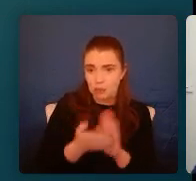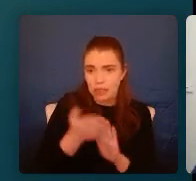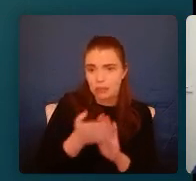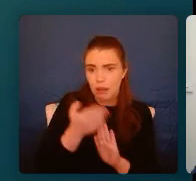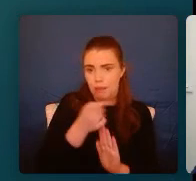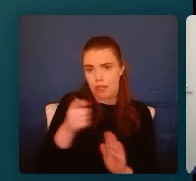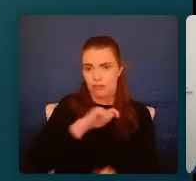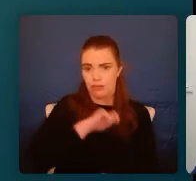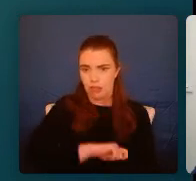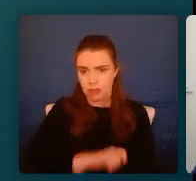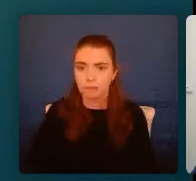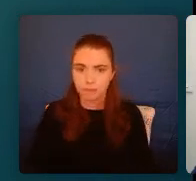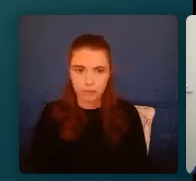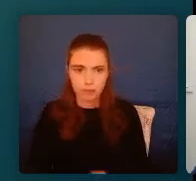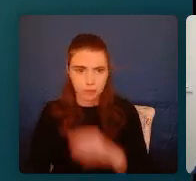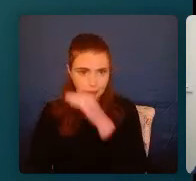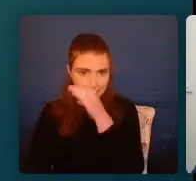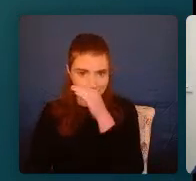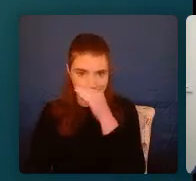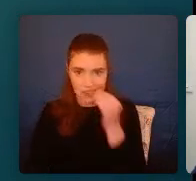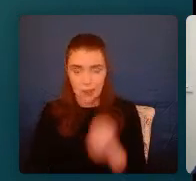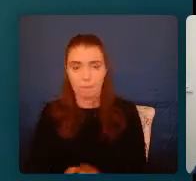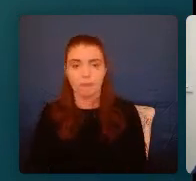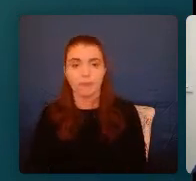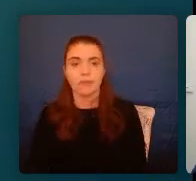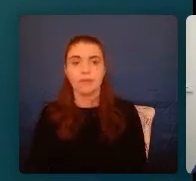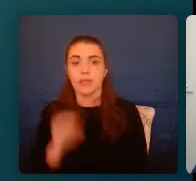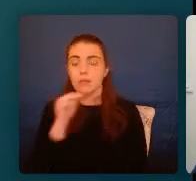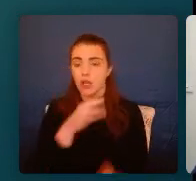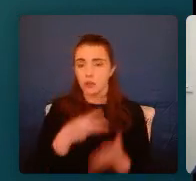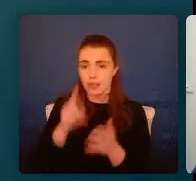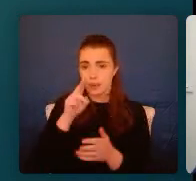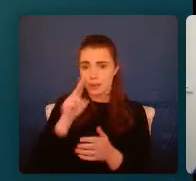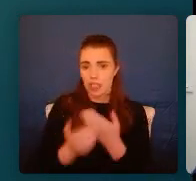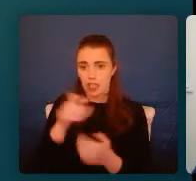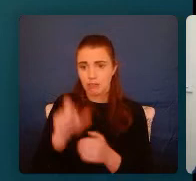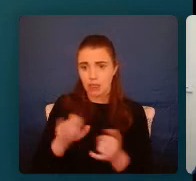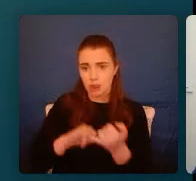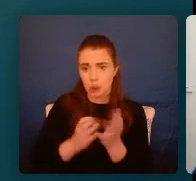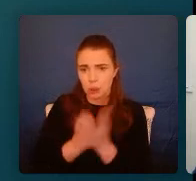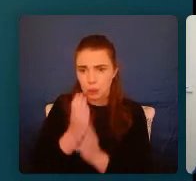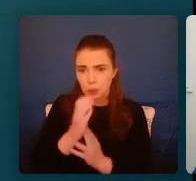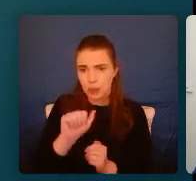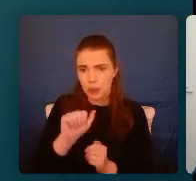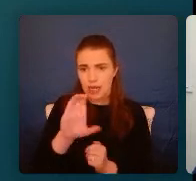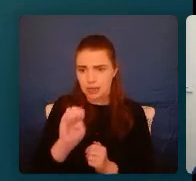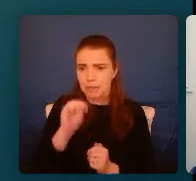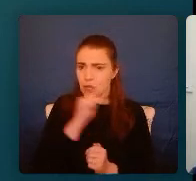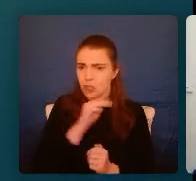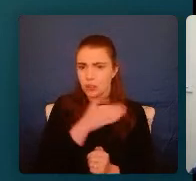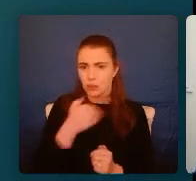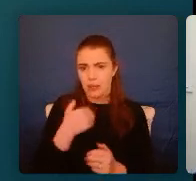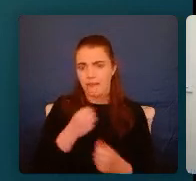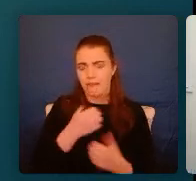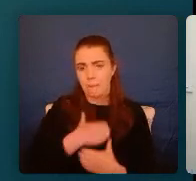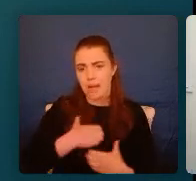I think what's really important when we look at young people who have been through ACEs is that we would look at them through a compassionate lens. So you